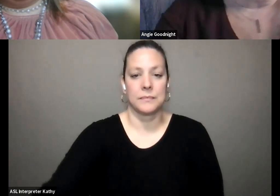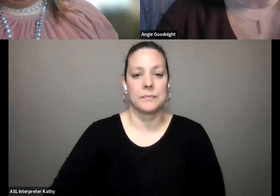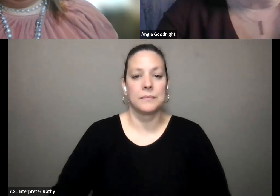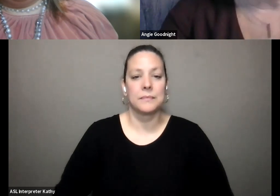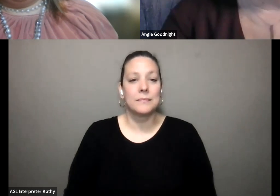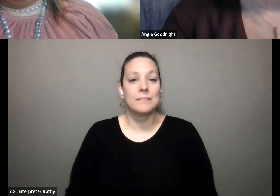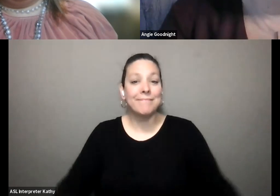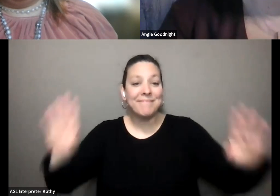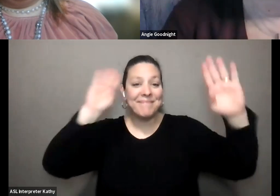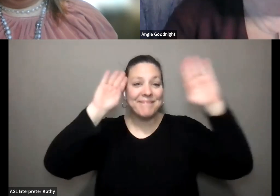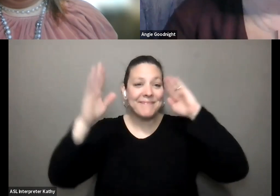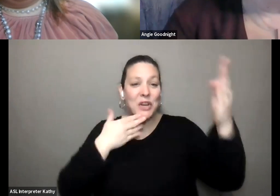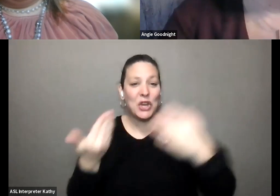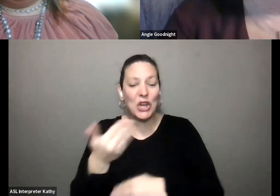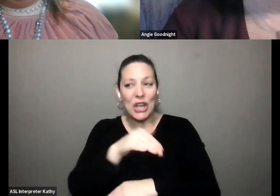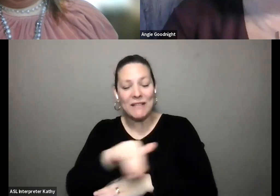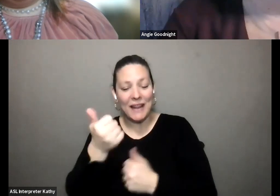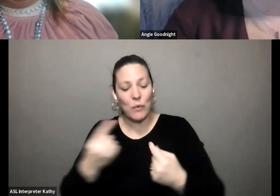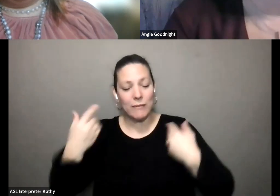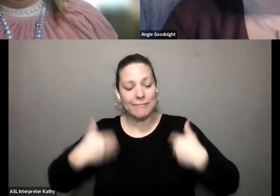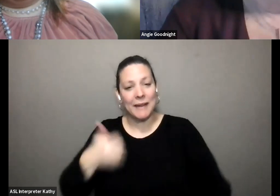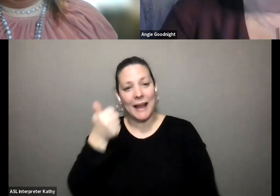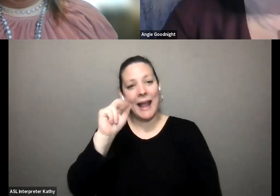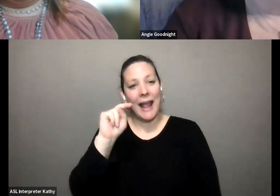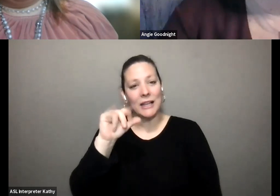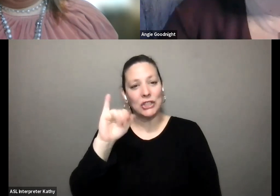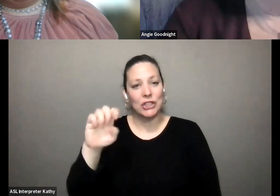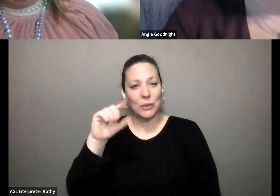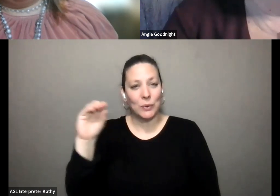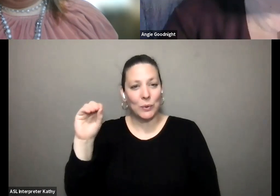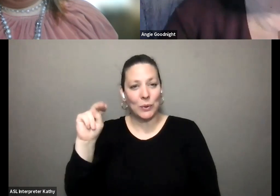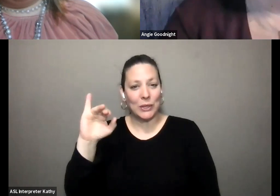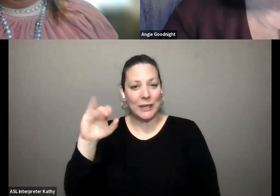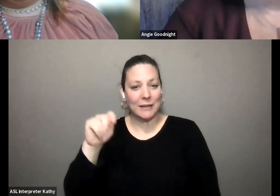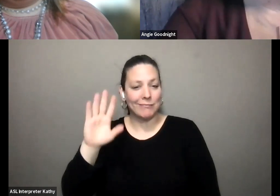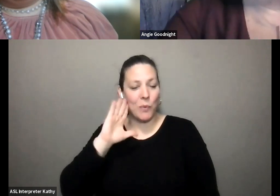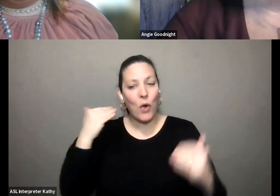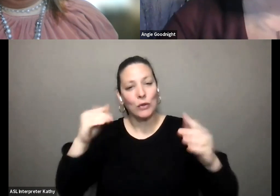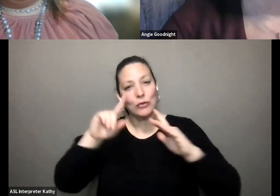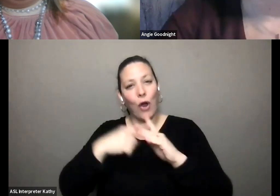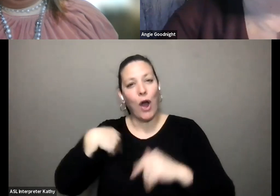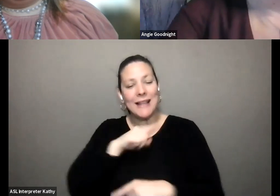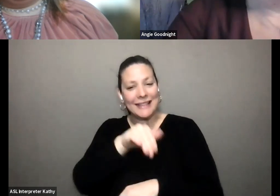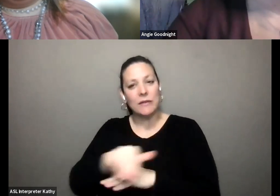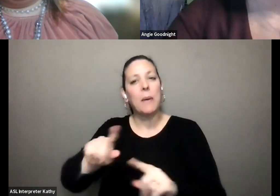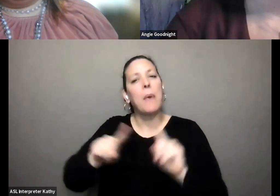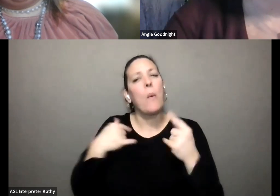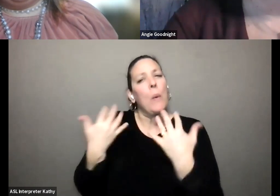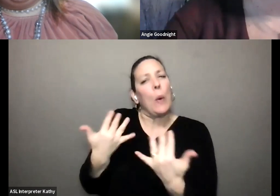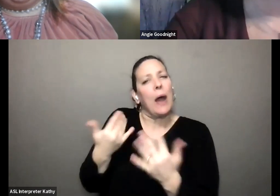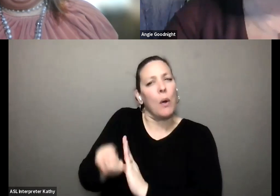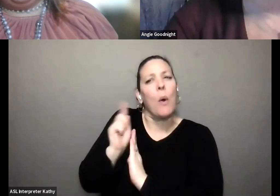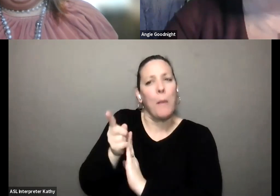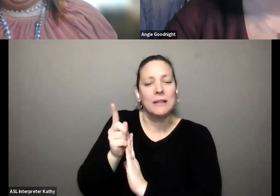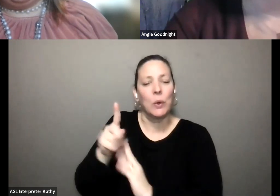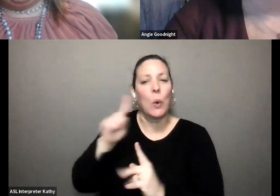good evening everybody my name is angie goodnight i'm gonna start us off this evening but we're gonna give it a couple of minutes to